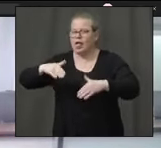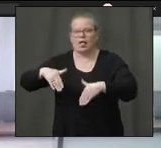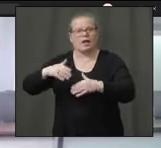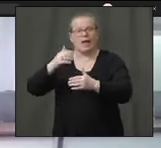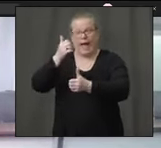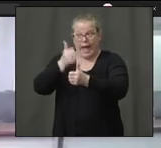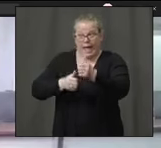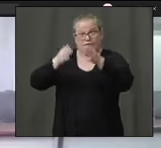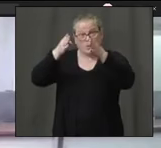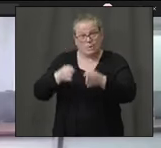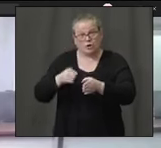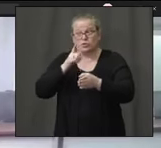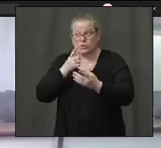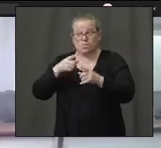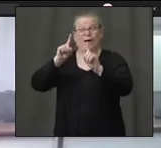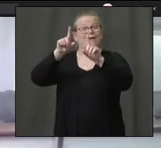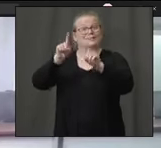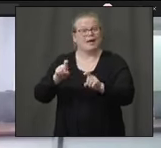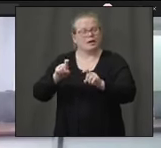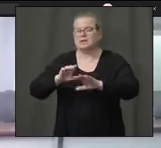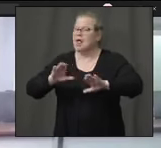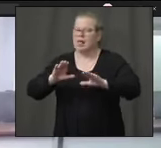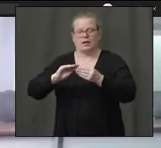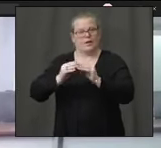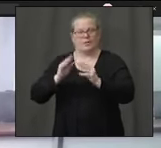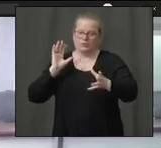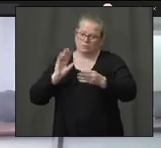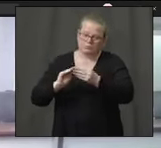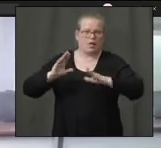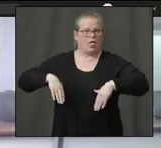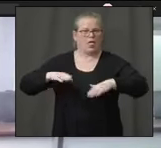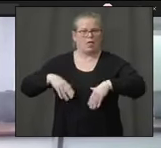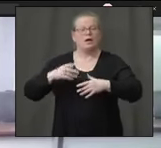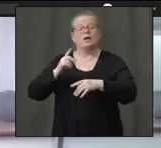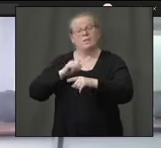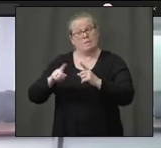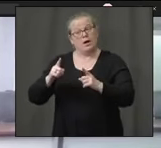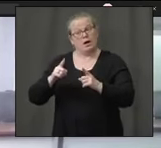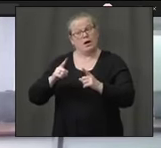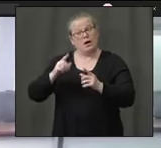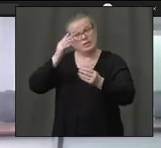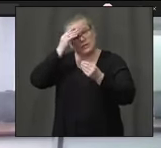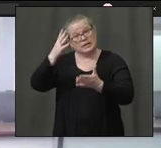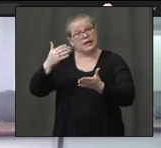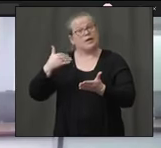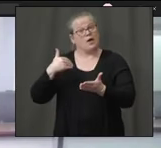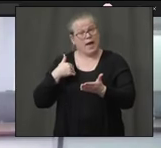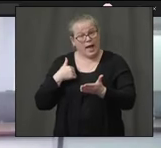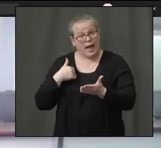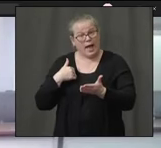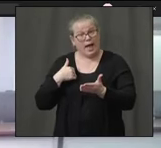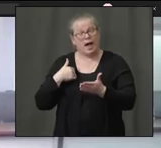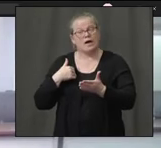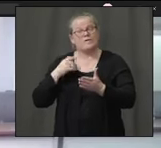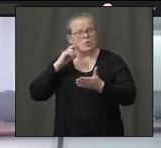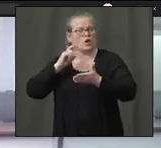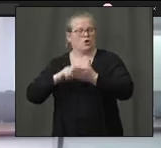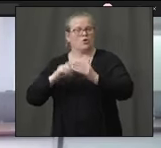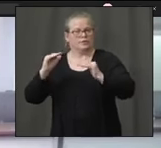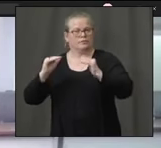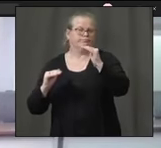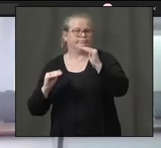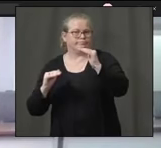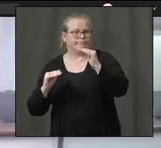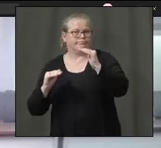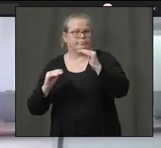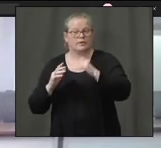who has gotten a test through us. But we are pleased to see that for the data that we do have, we're not seeing huge disparities. We are seeing within